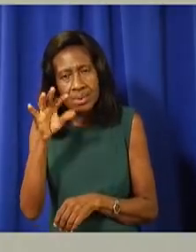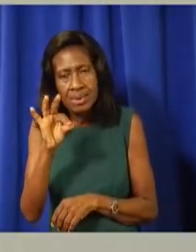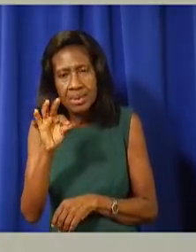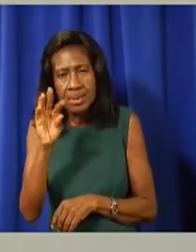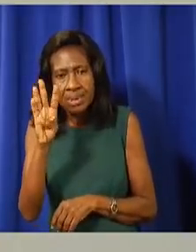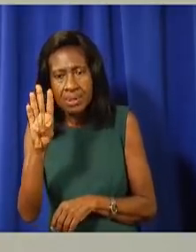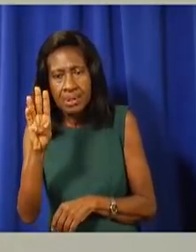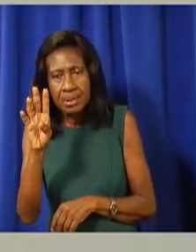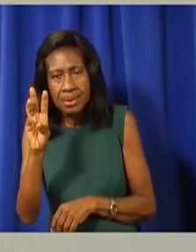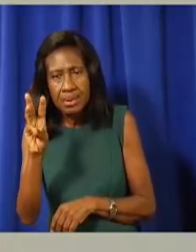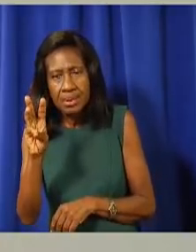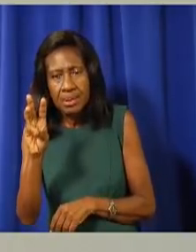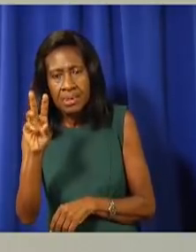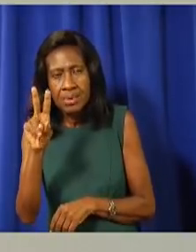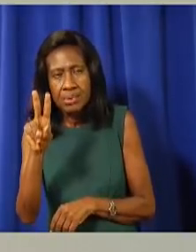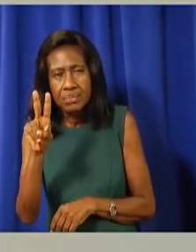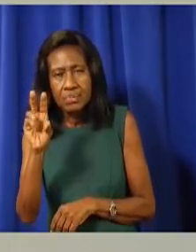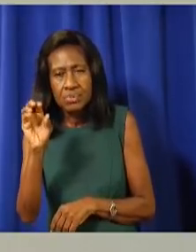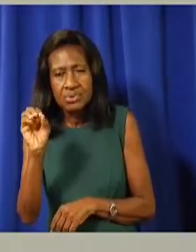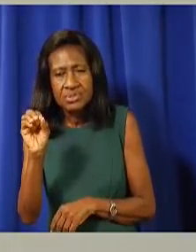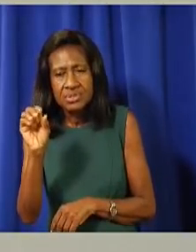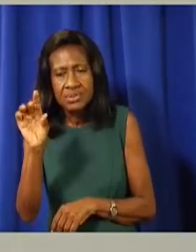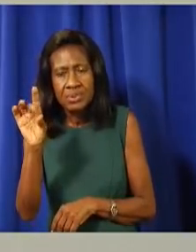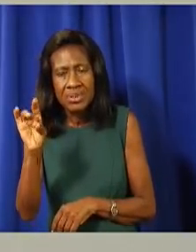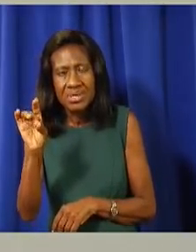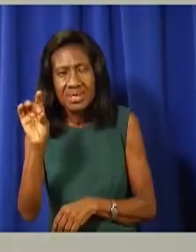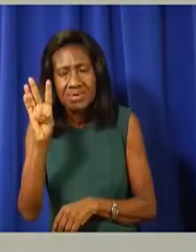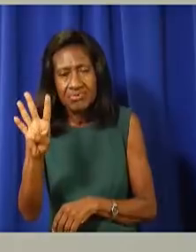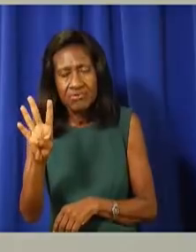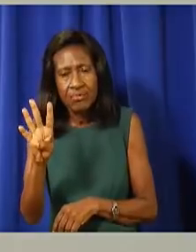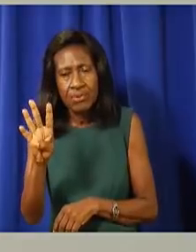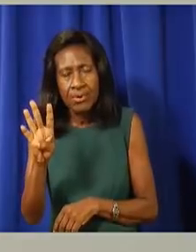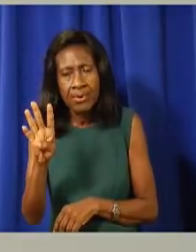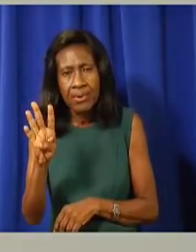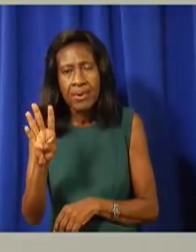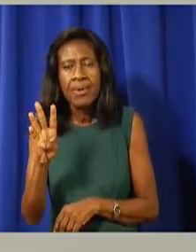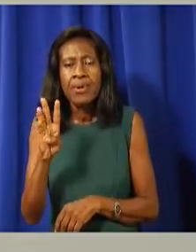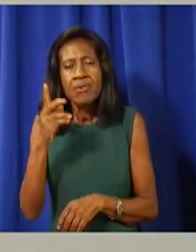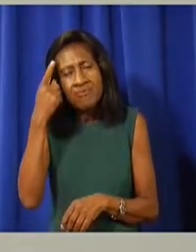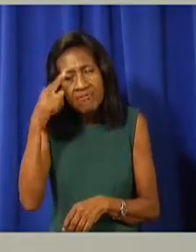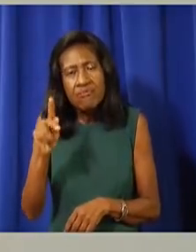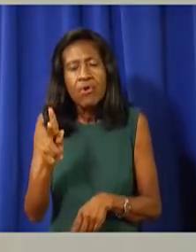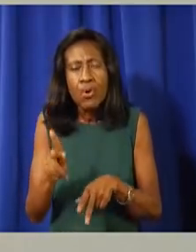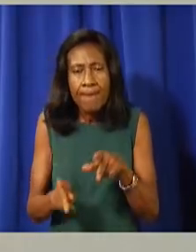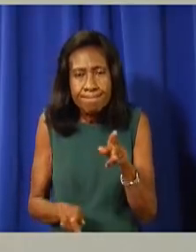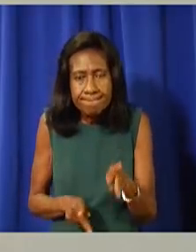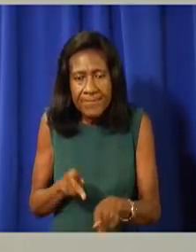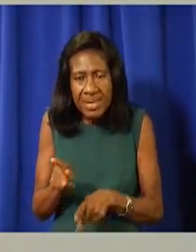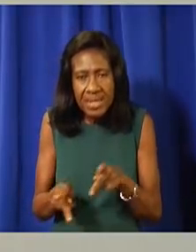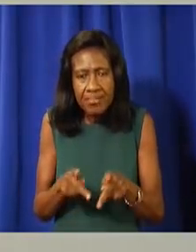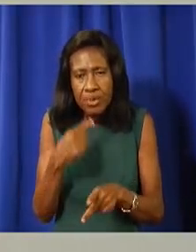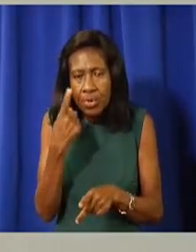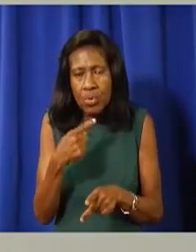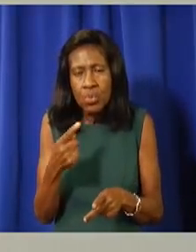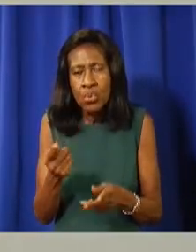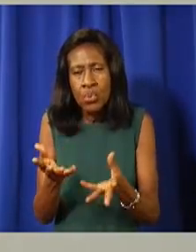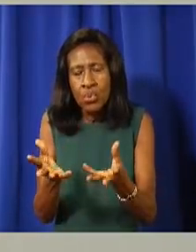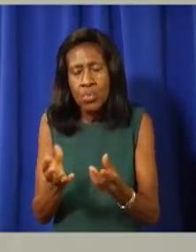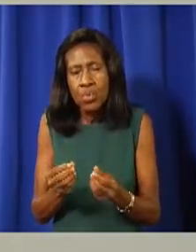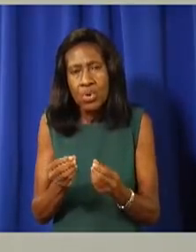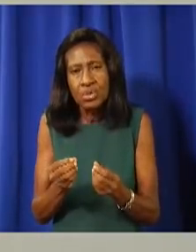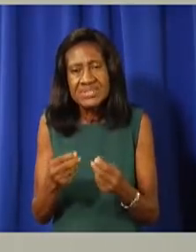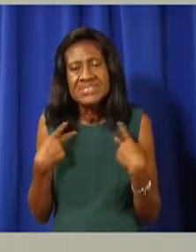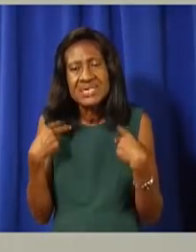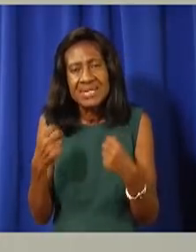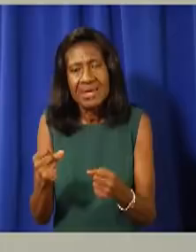-2084. So, that's been approved to, for those persons who were seeking the, um, insurance premium payment